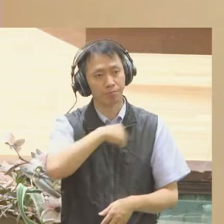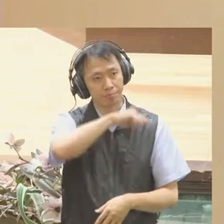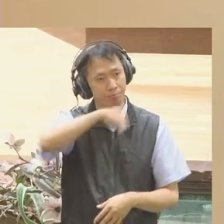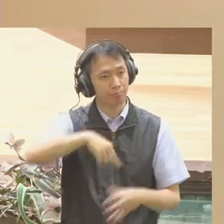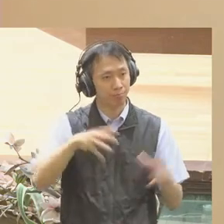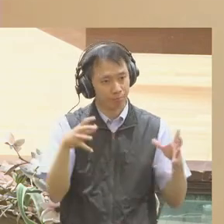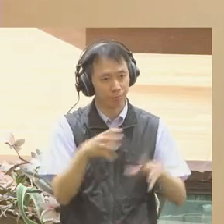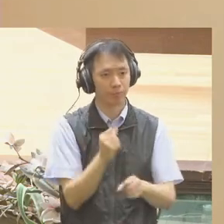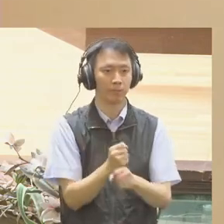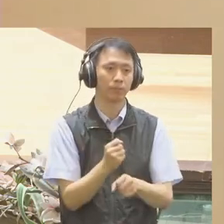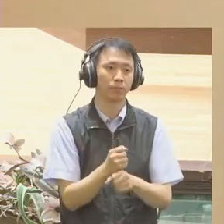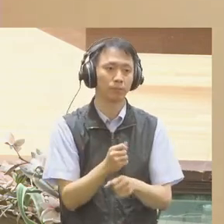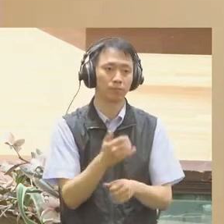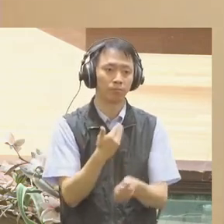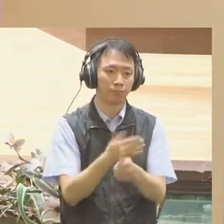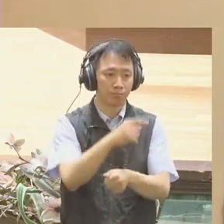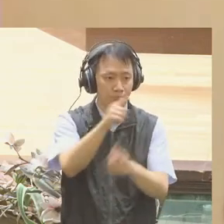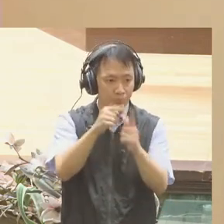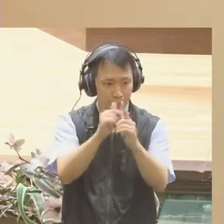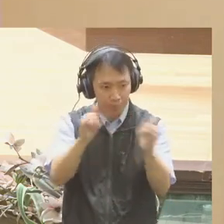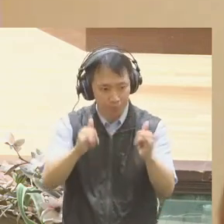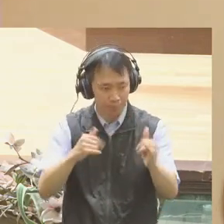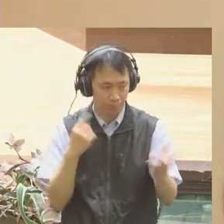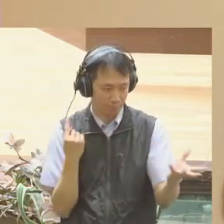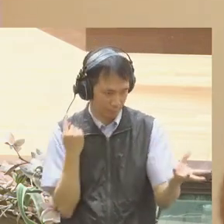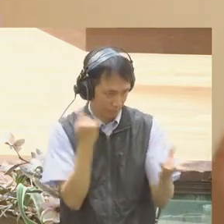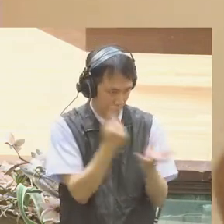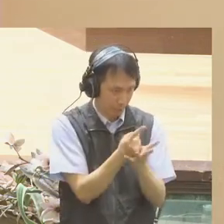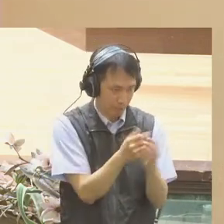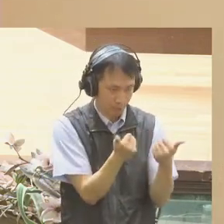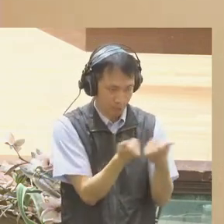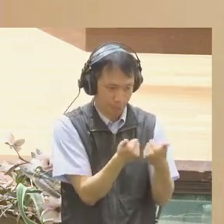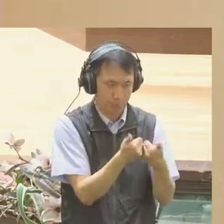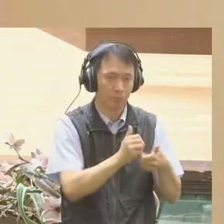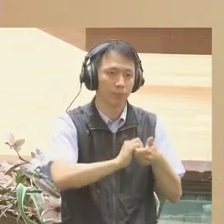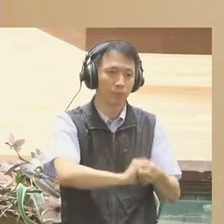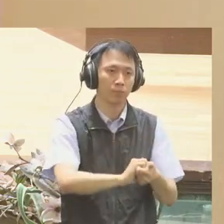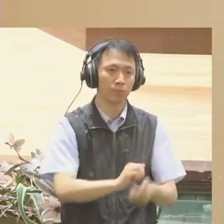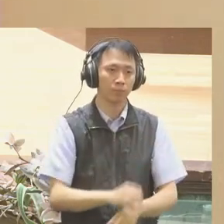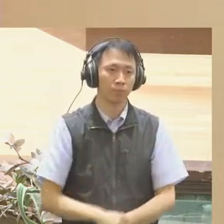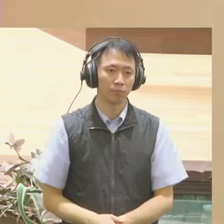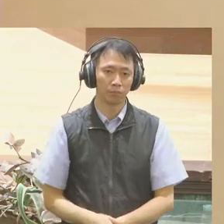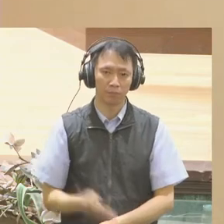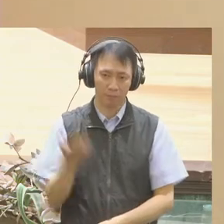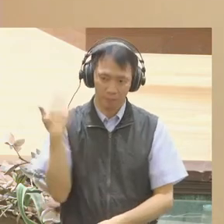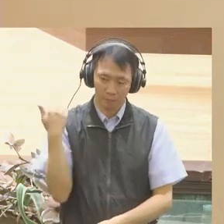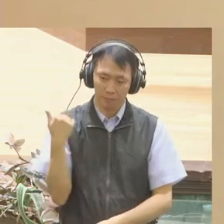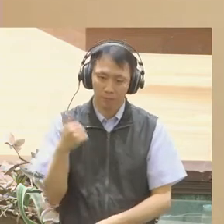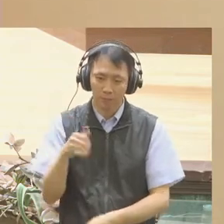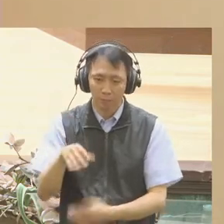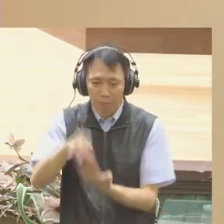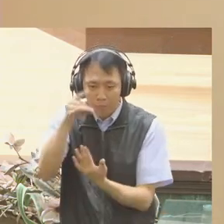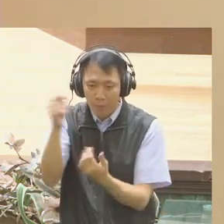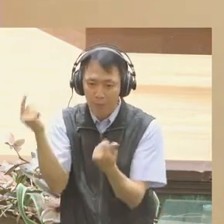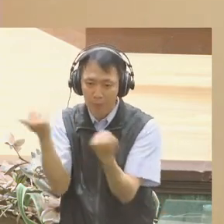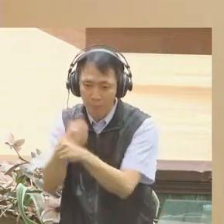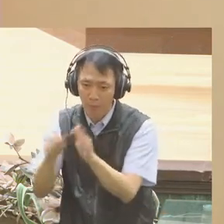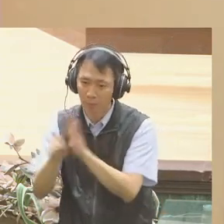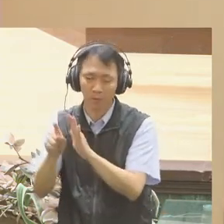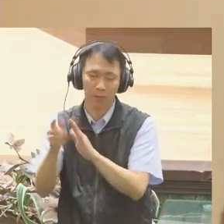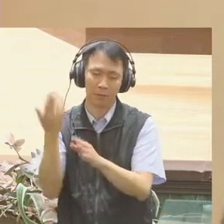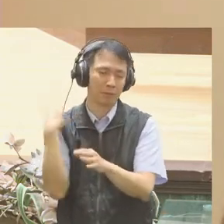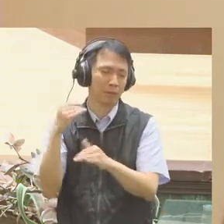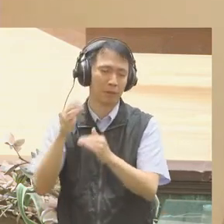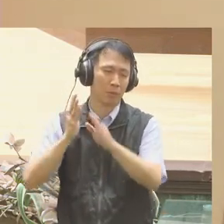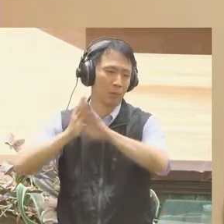directly in policymaking is growing more timely. Highly factionalized governments are not effective at meeting the increasingly complex demands of